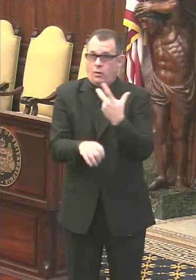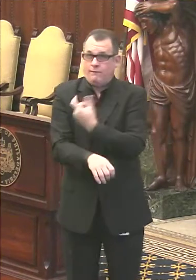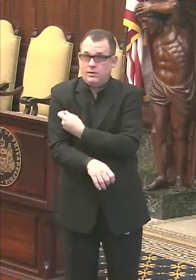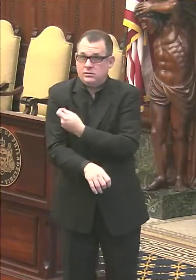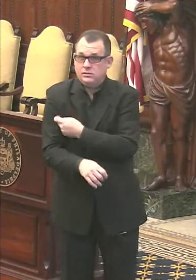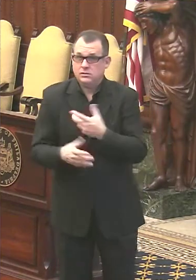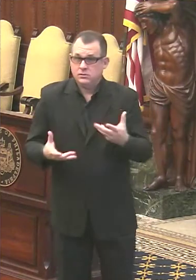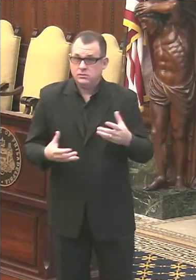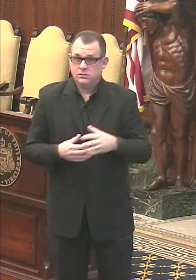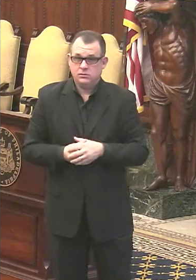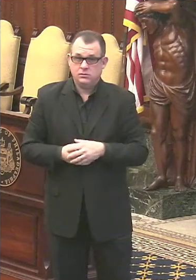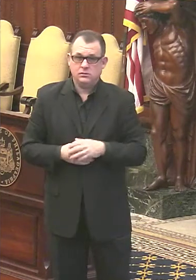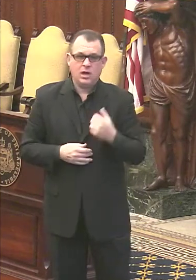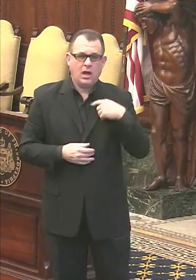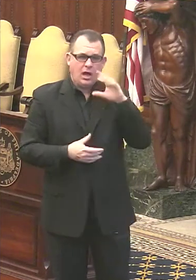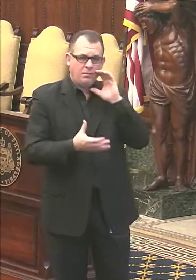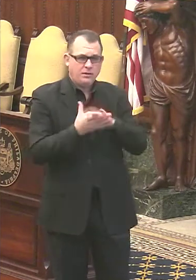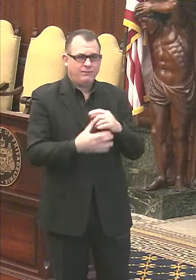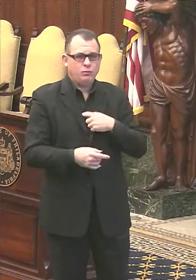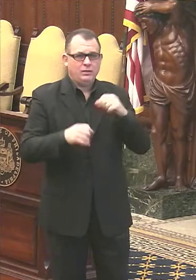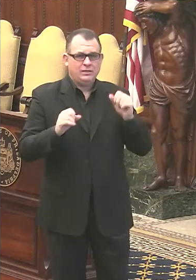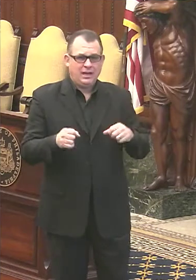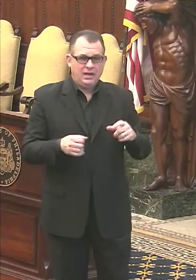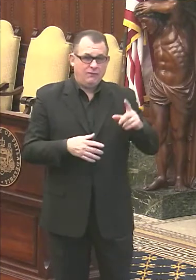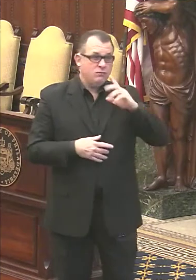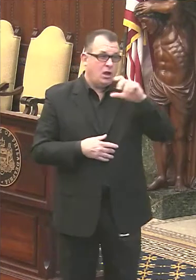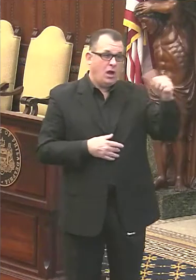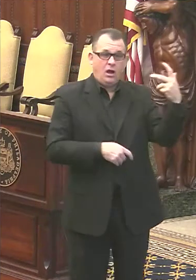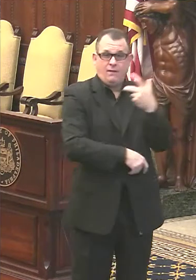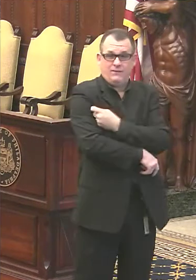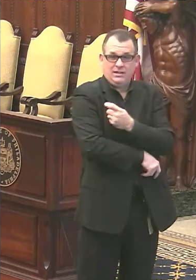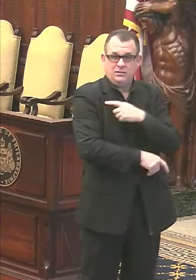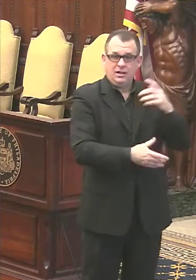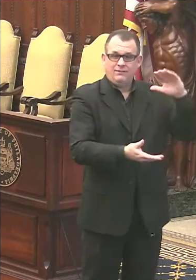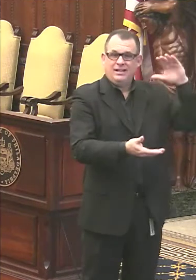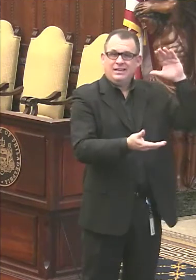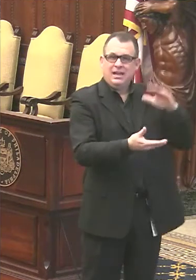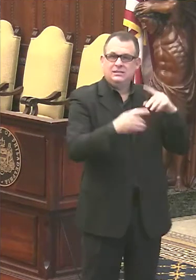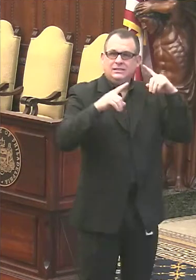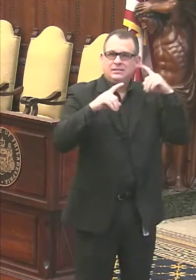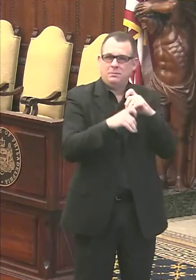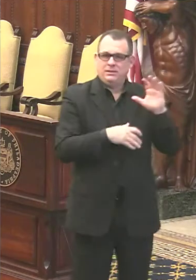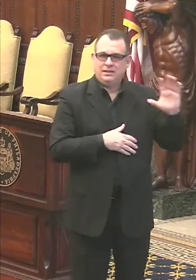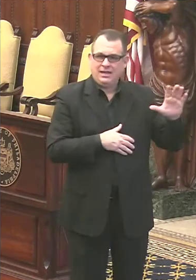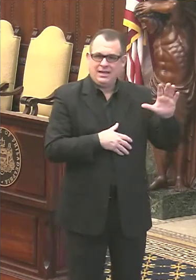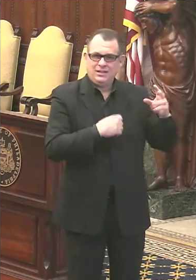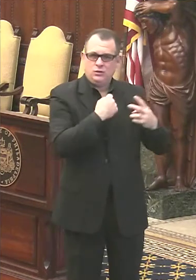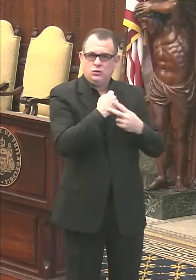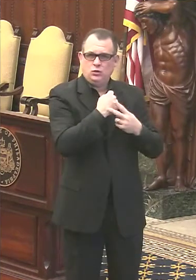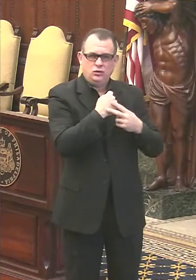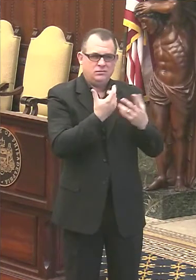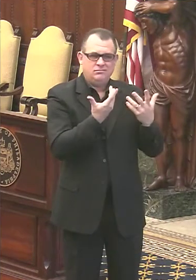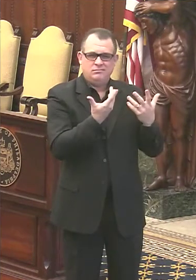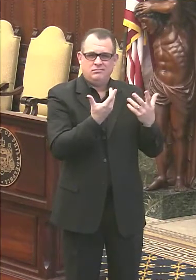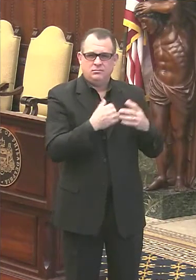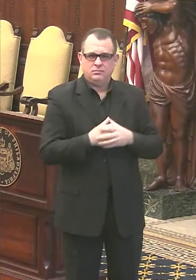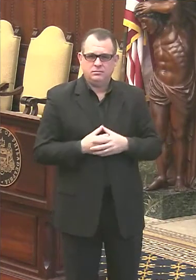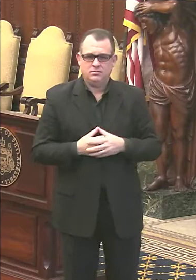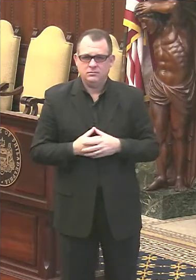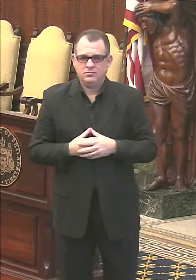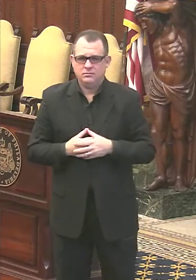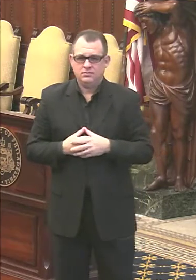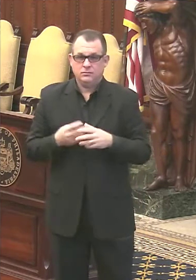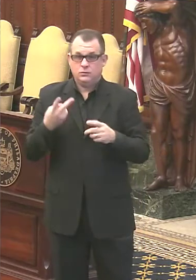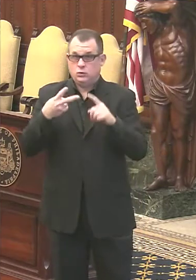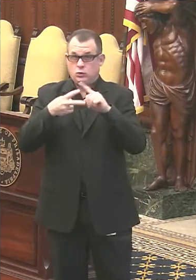I believe so. You know, these other vaccines, I think have less complicated storage and handling requirements than the two vaccines we're